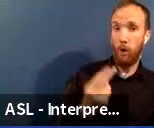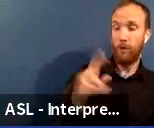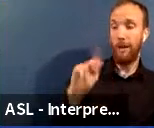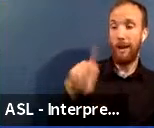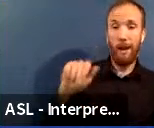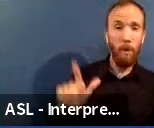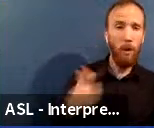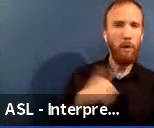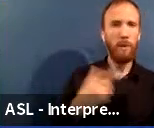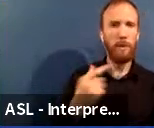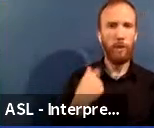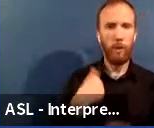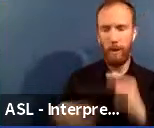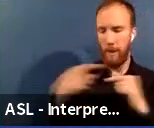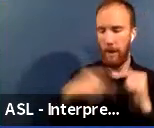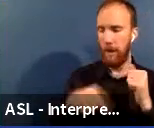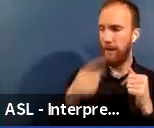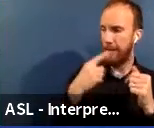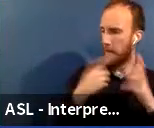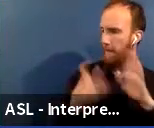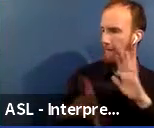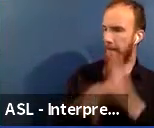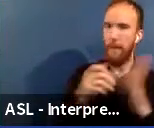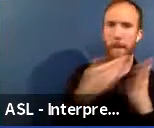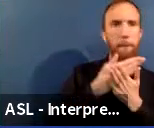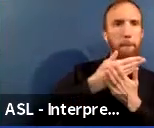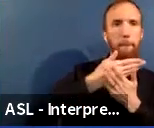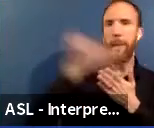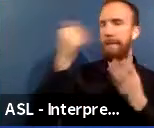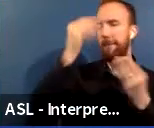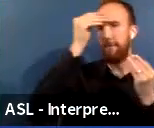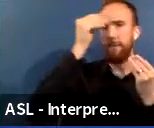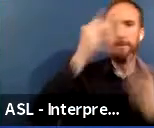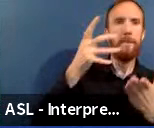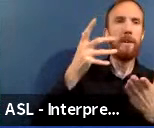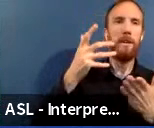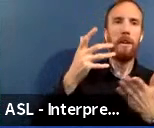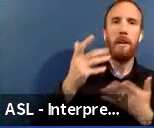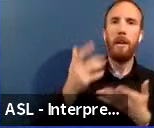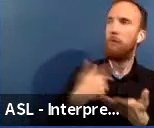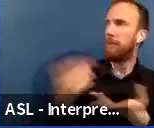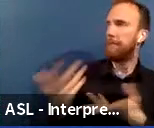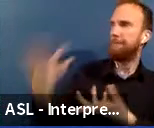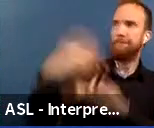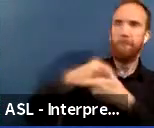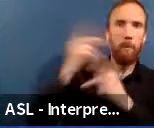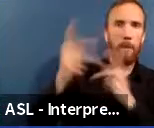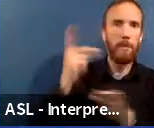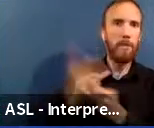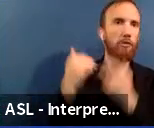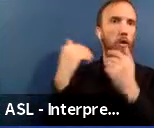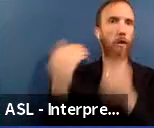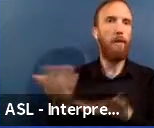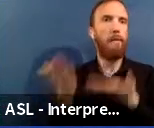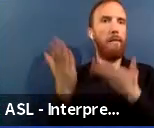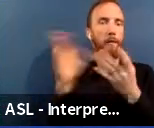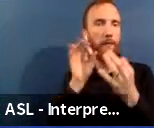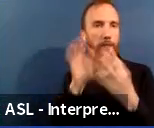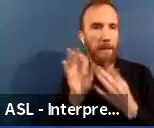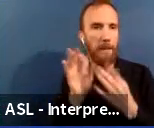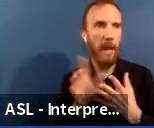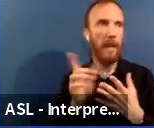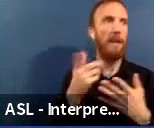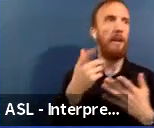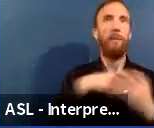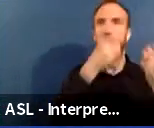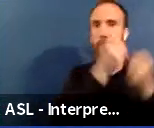say here's what we think is the best information. We allowed some folks to give us some real critical feedback. We tweet the presentation and now here we are